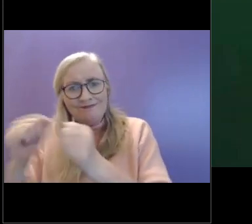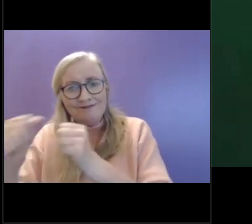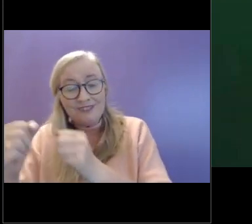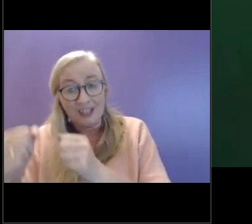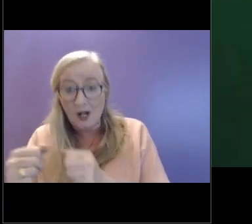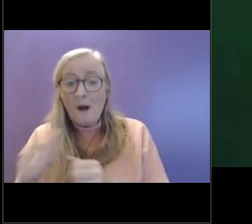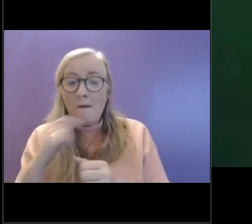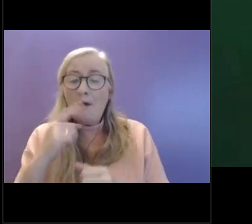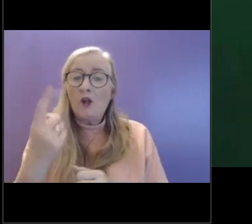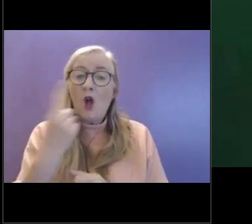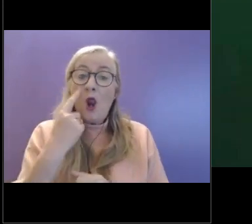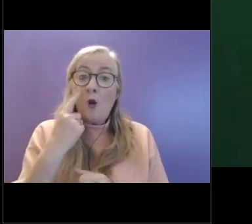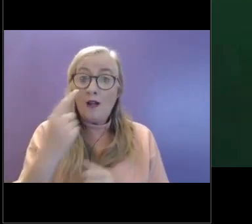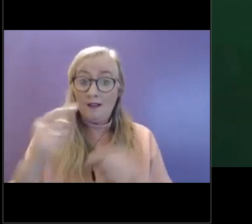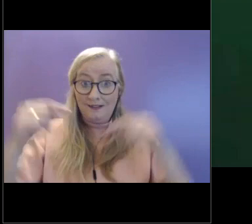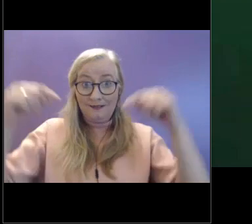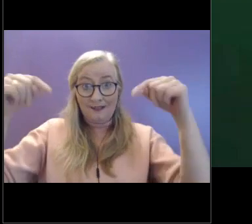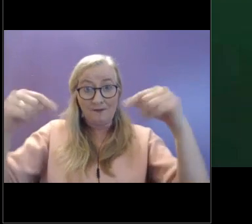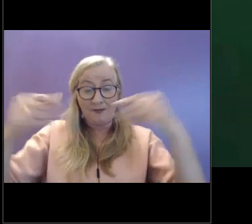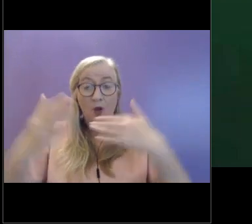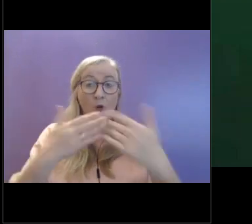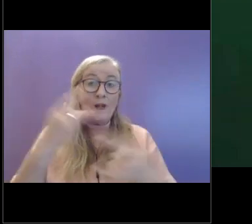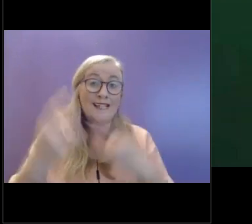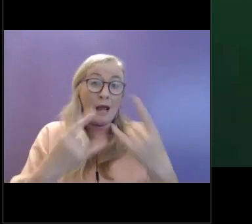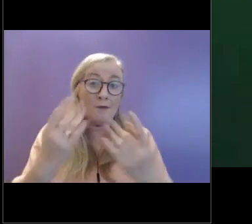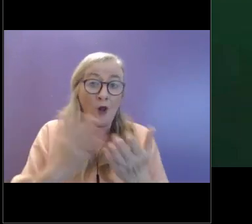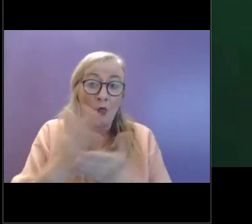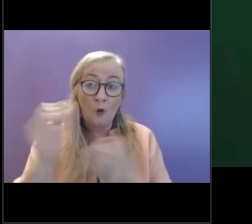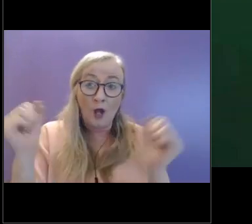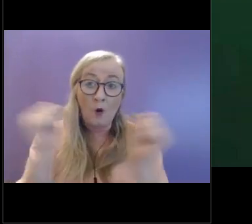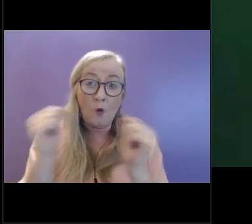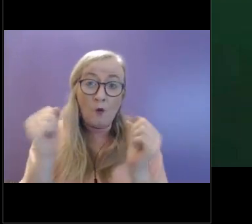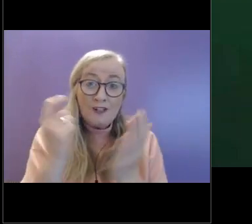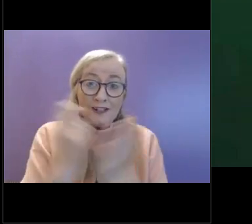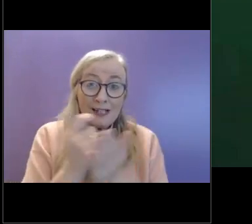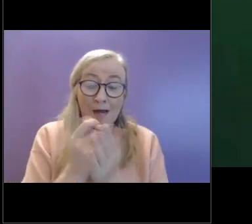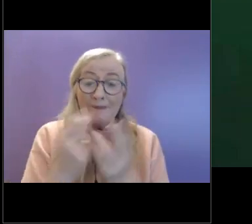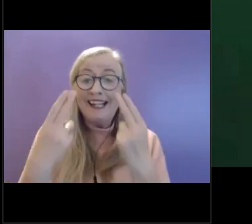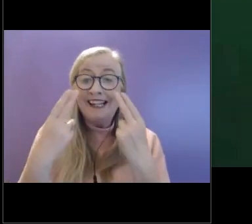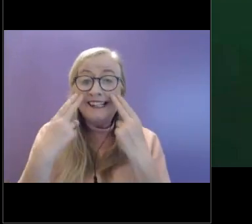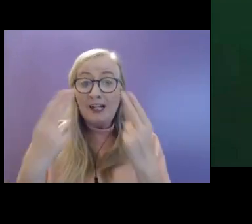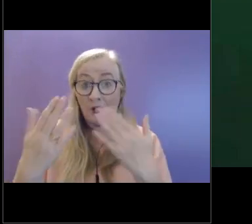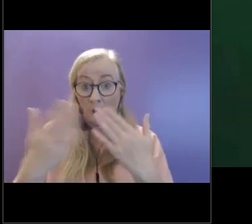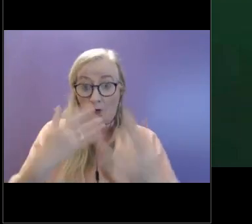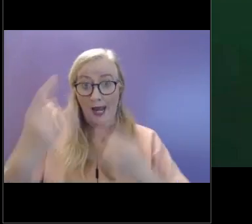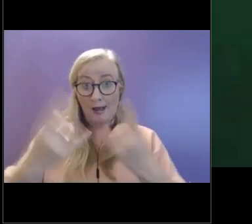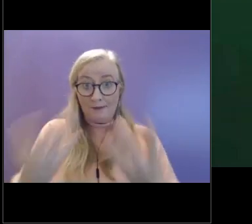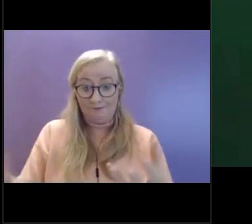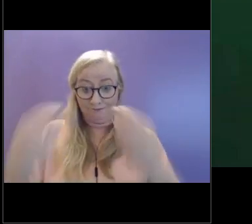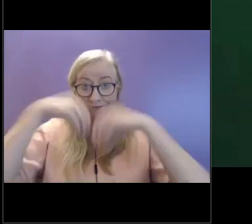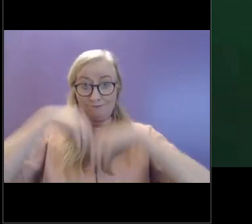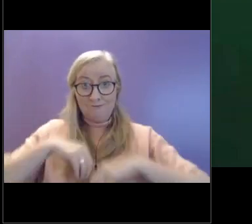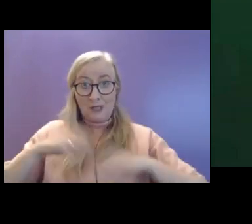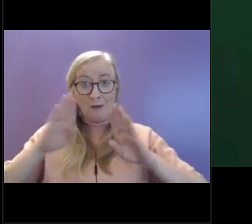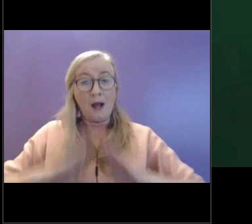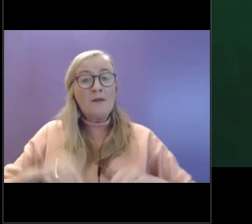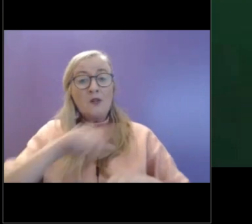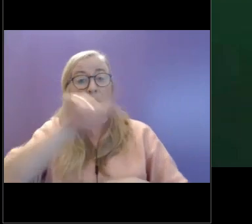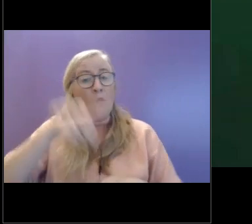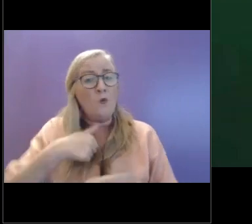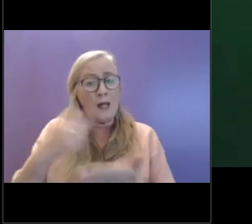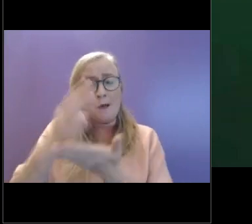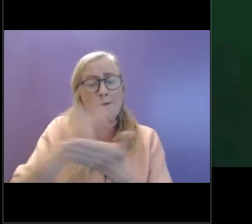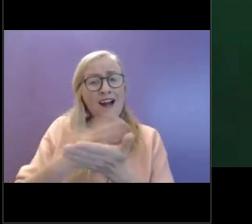to look at what is happening in nature and during winter, just what messages it gives our body and being part of nature to